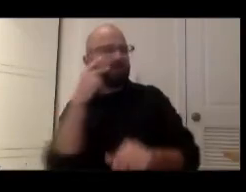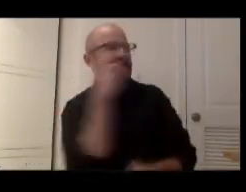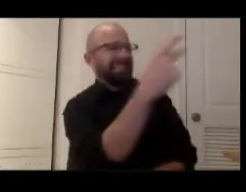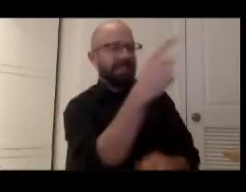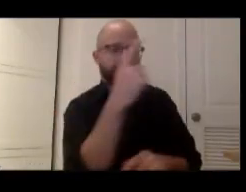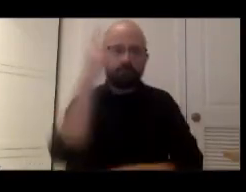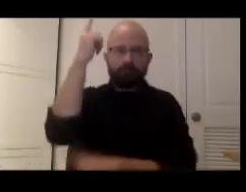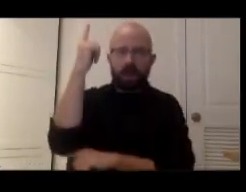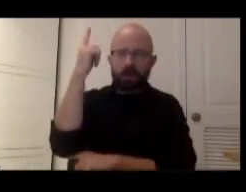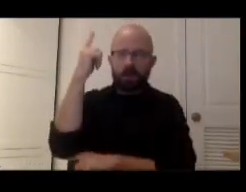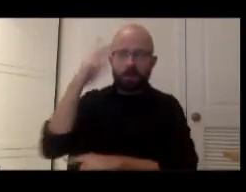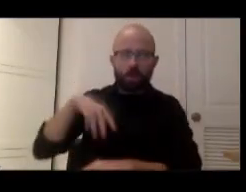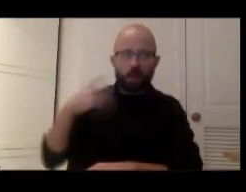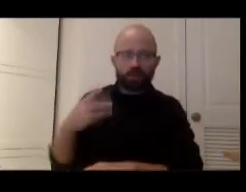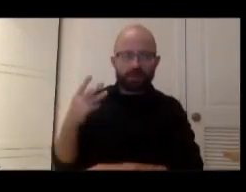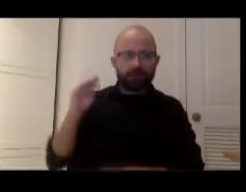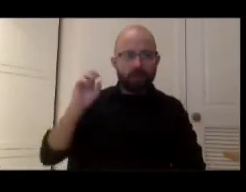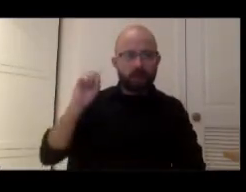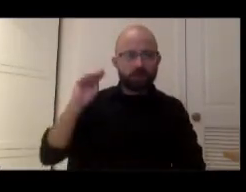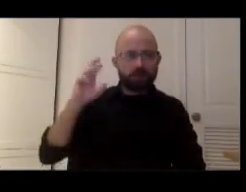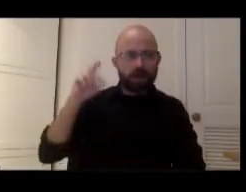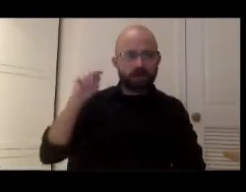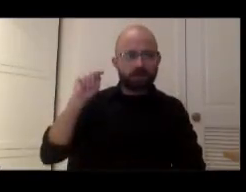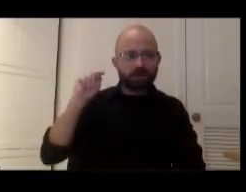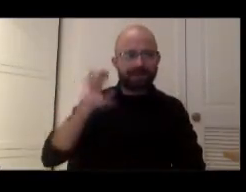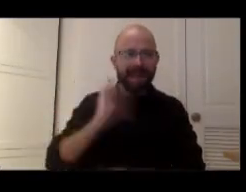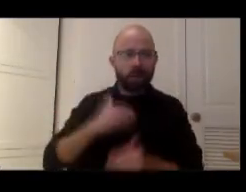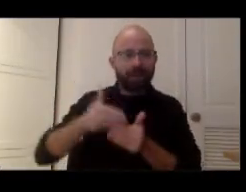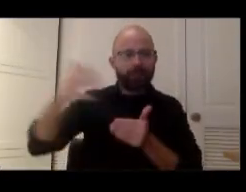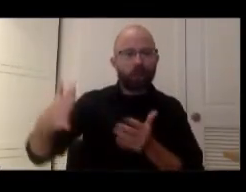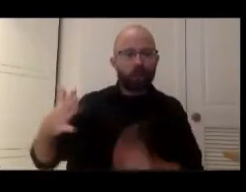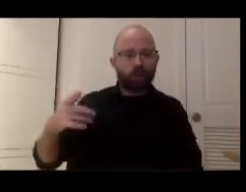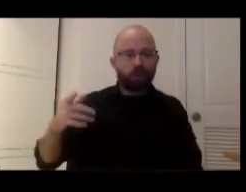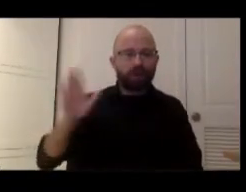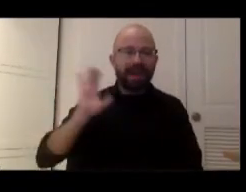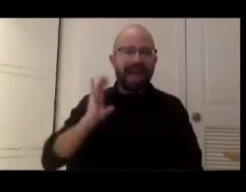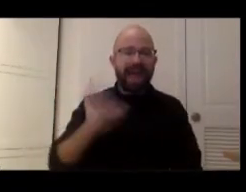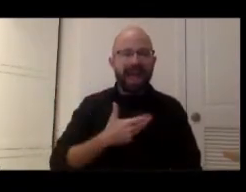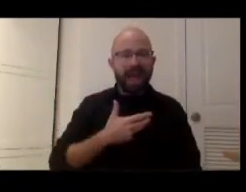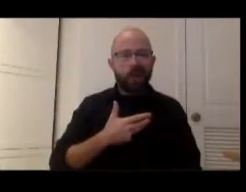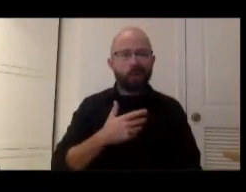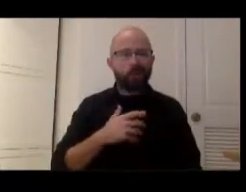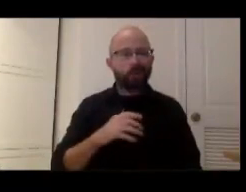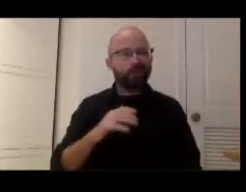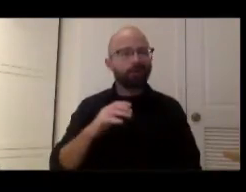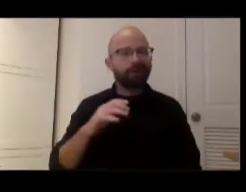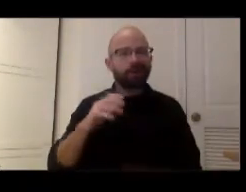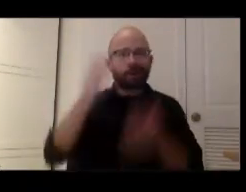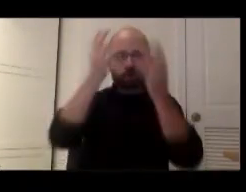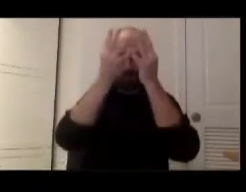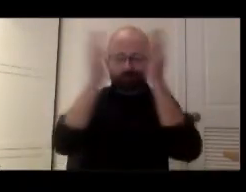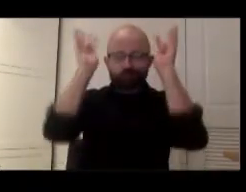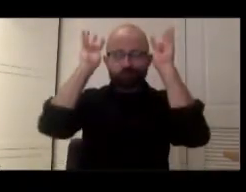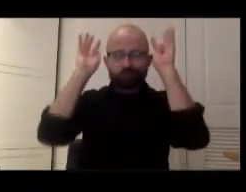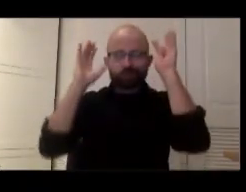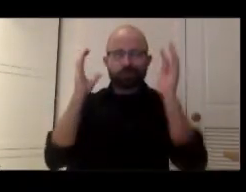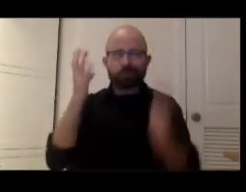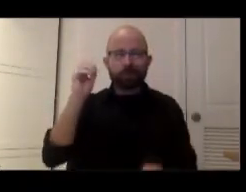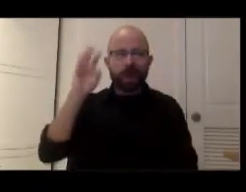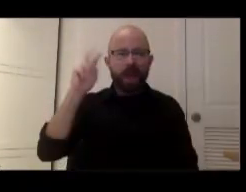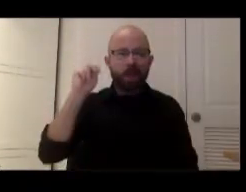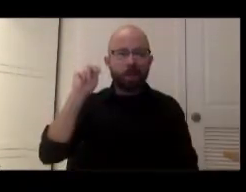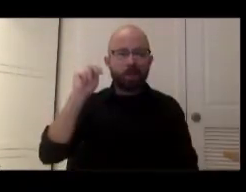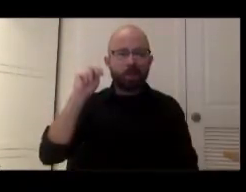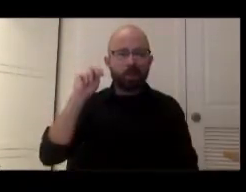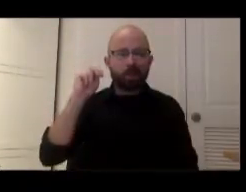is our neighbor and which uh our uh Corona our crown effect uh exactly mirrors the angle of you know